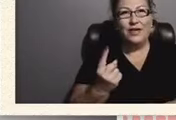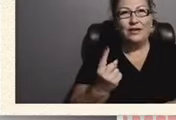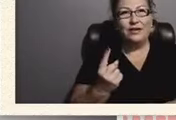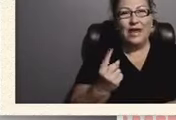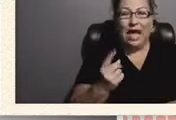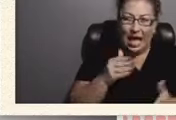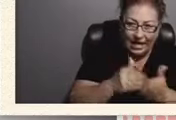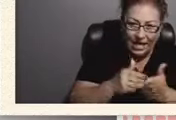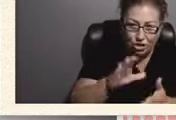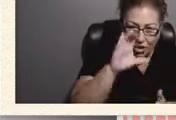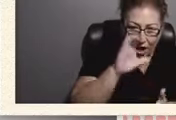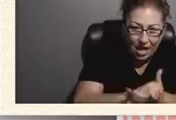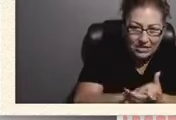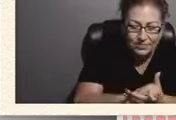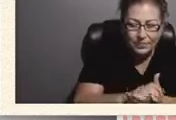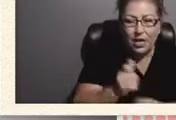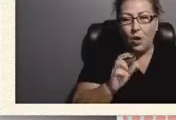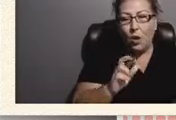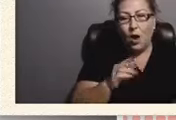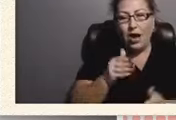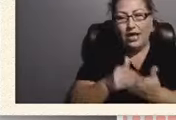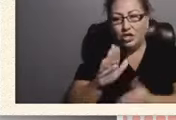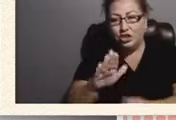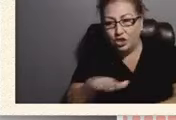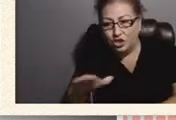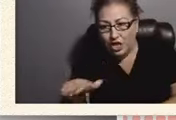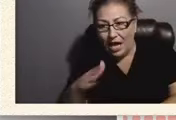husband or against your child will.